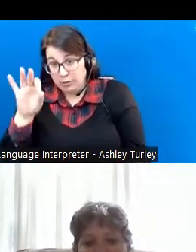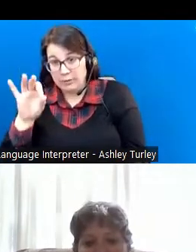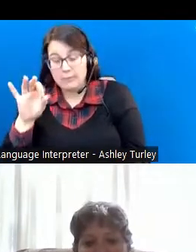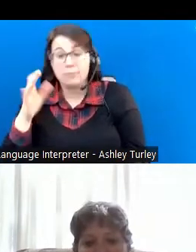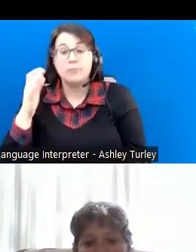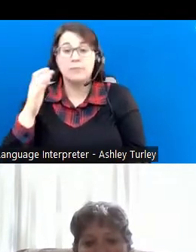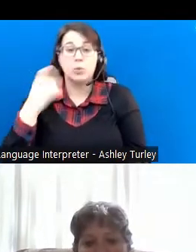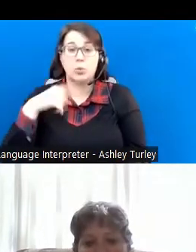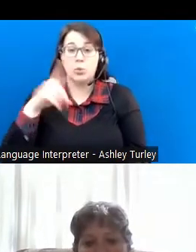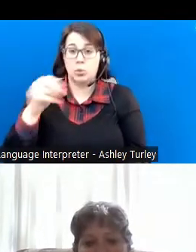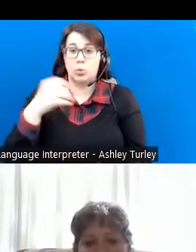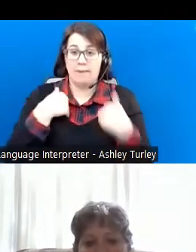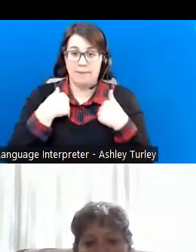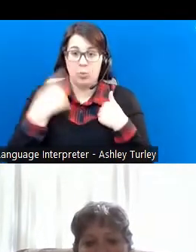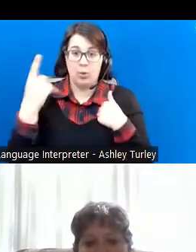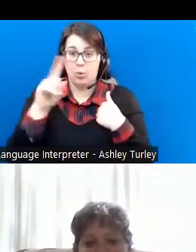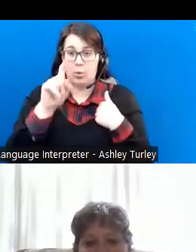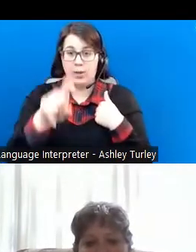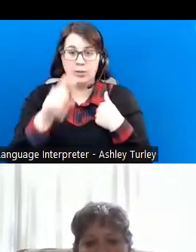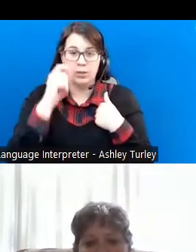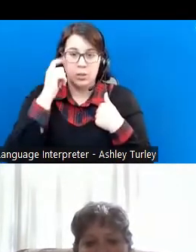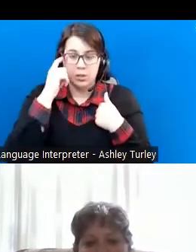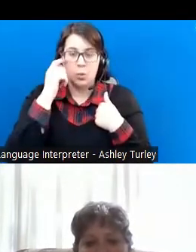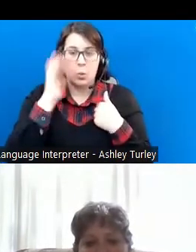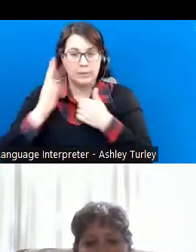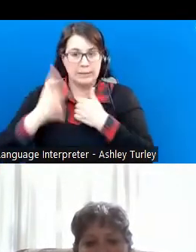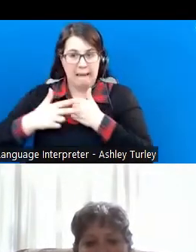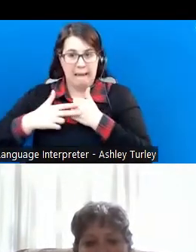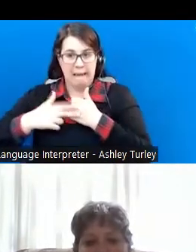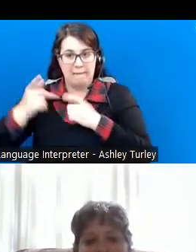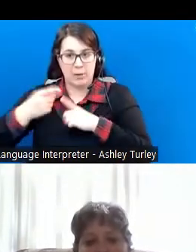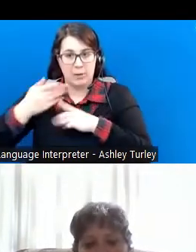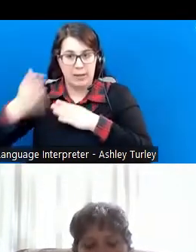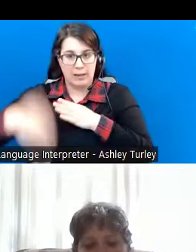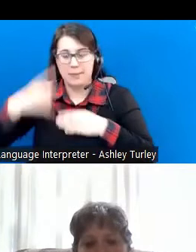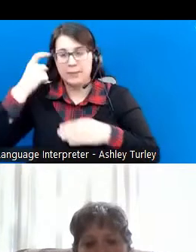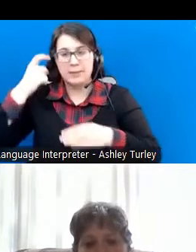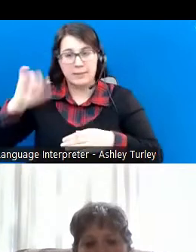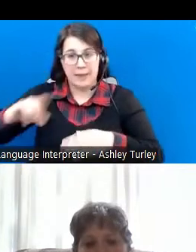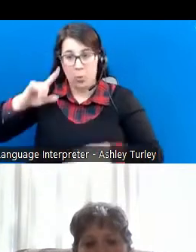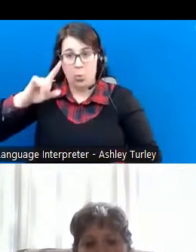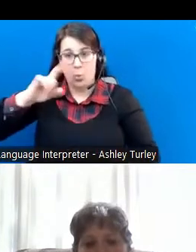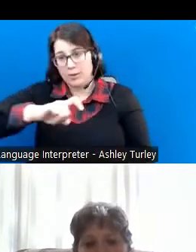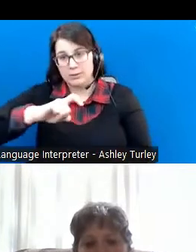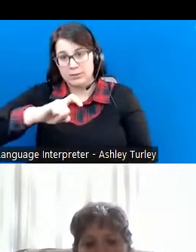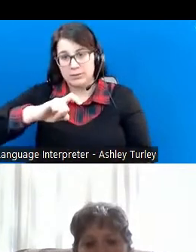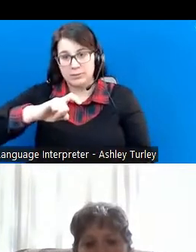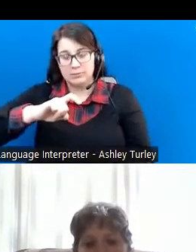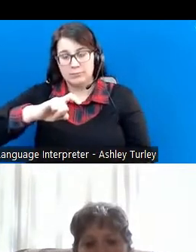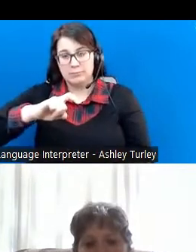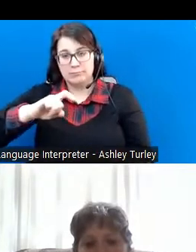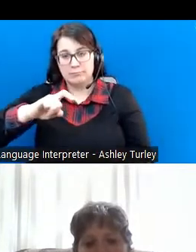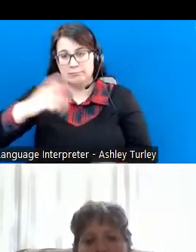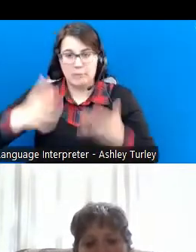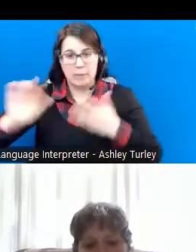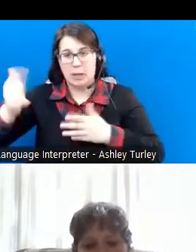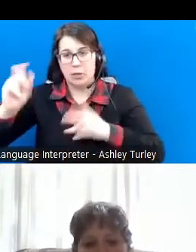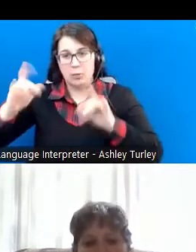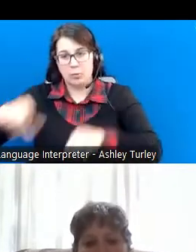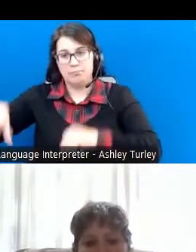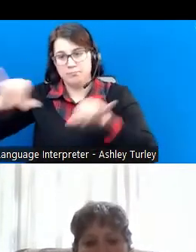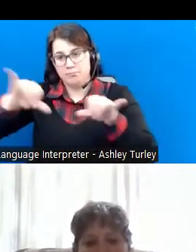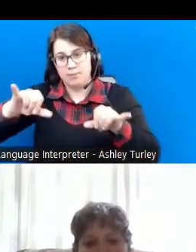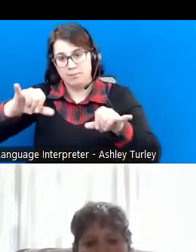do have a question that we will save until the end because the question that's being asked is probably one that other people are wondering as well.